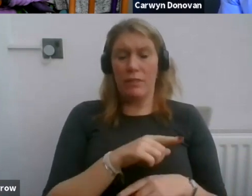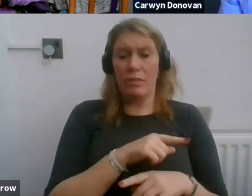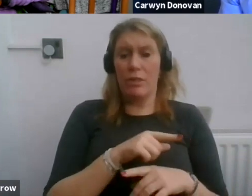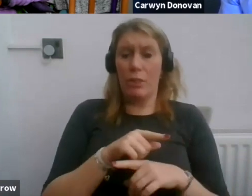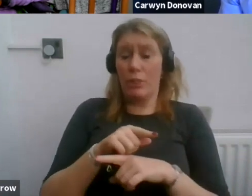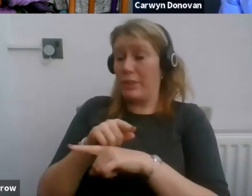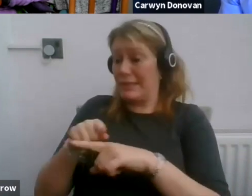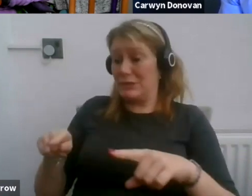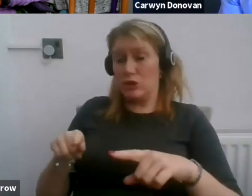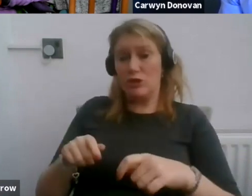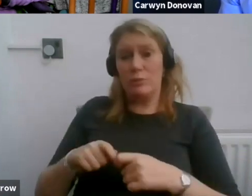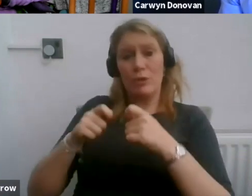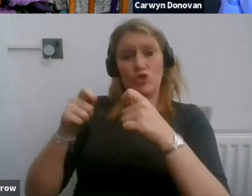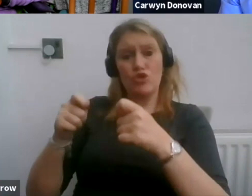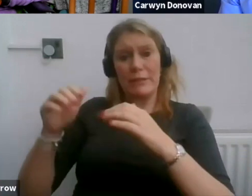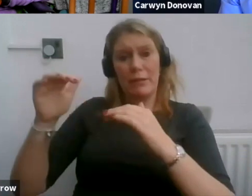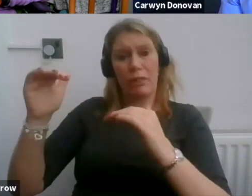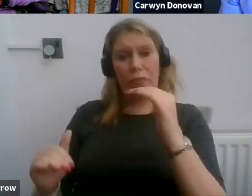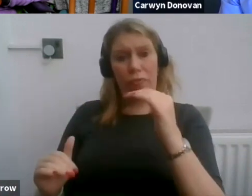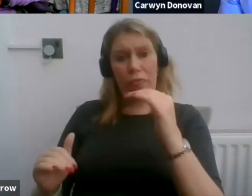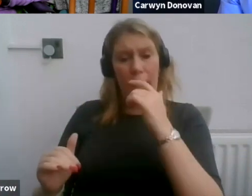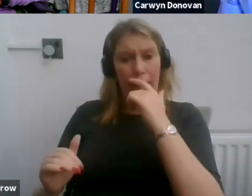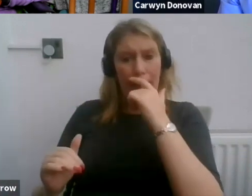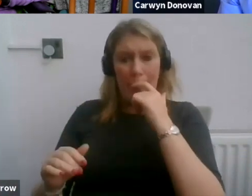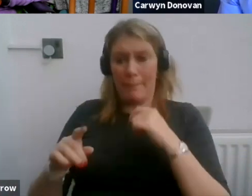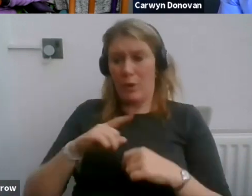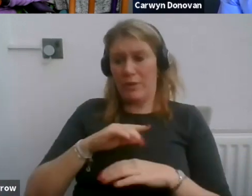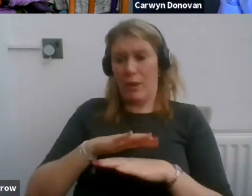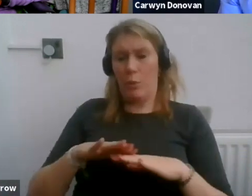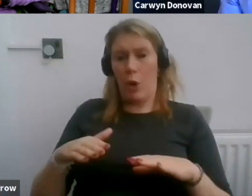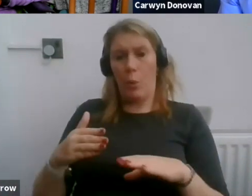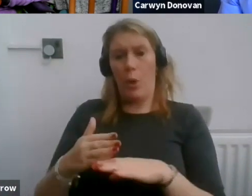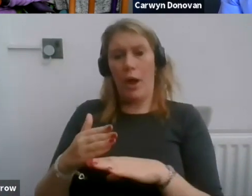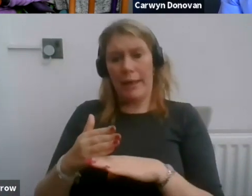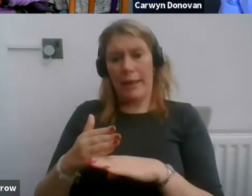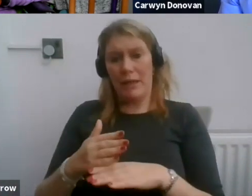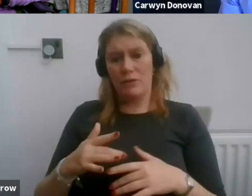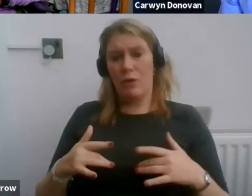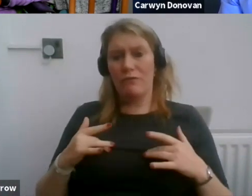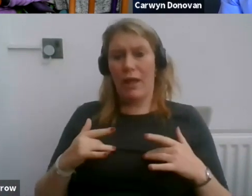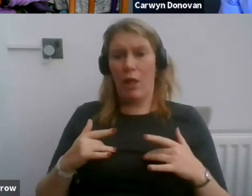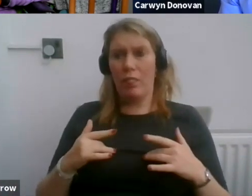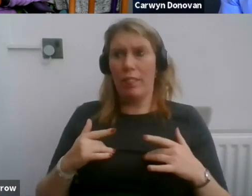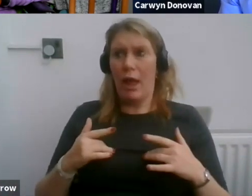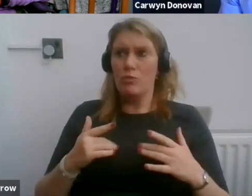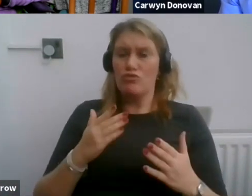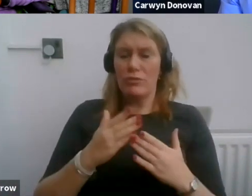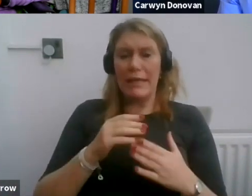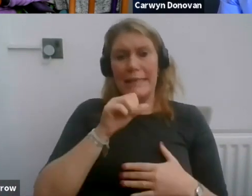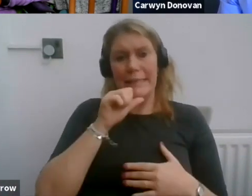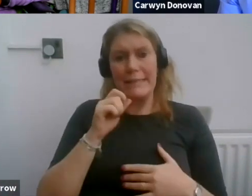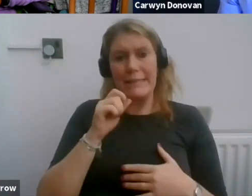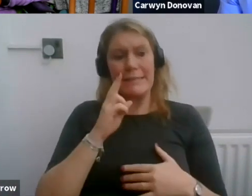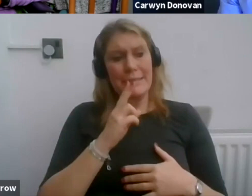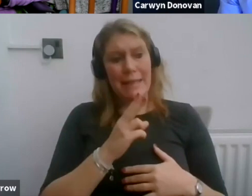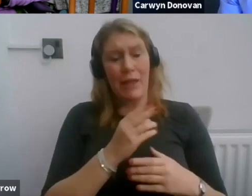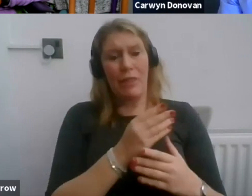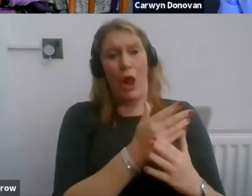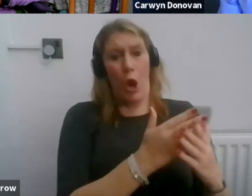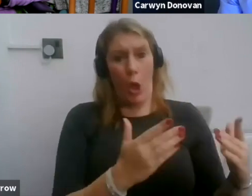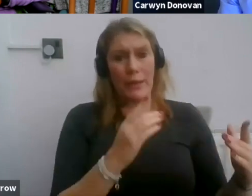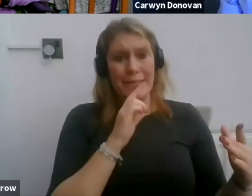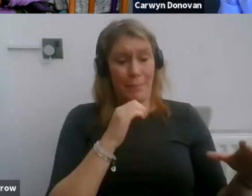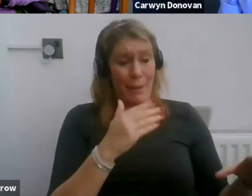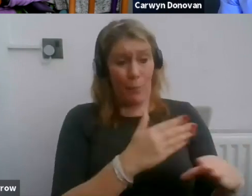because of the fact that they were not in work. So, that was heartwarming to see that, well, many people